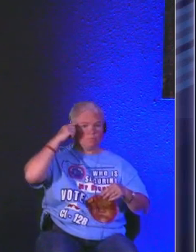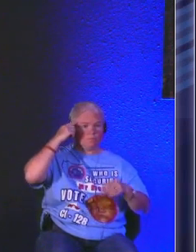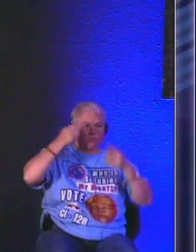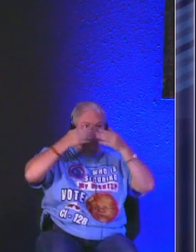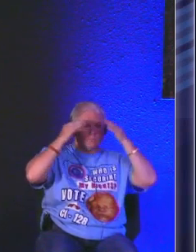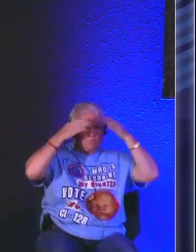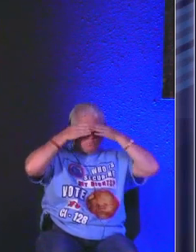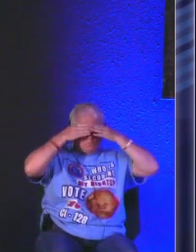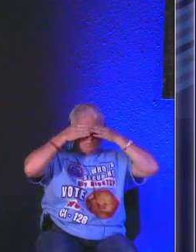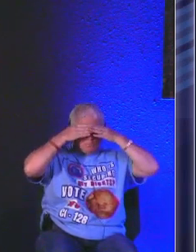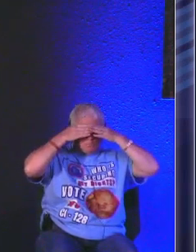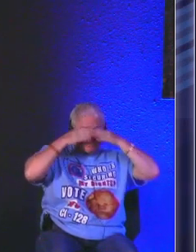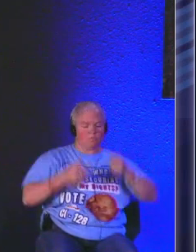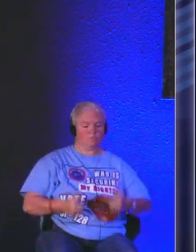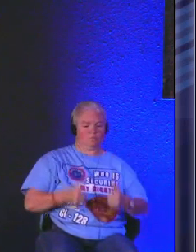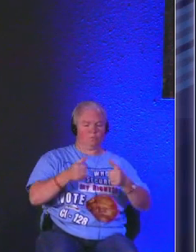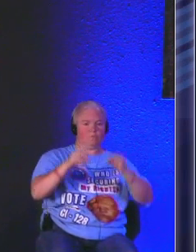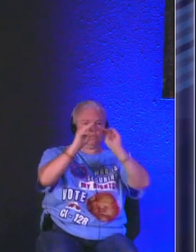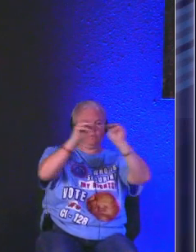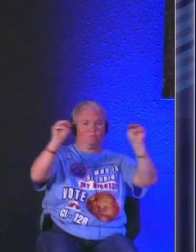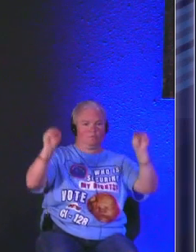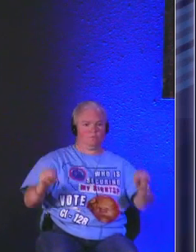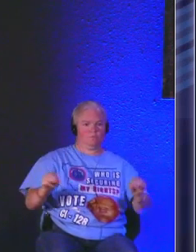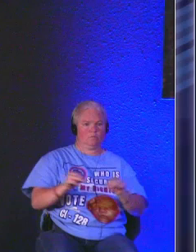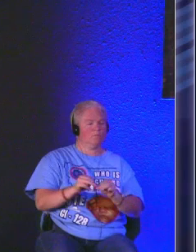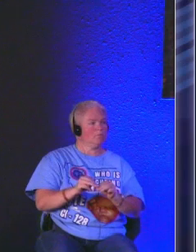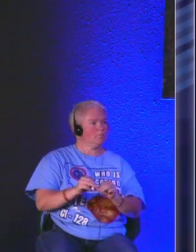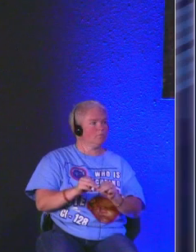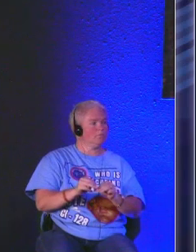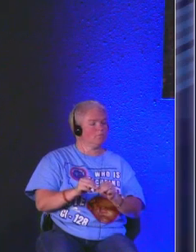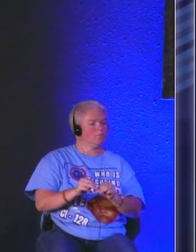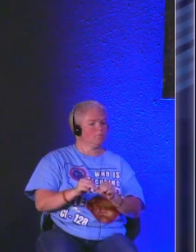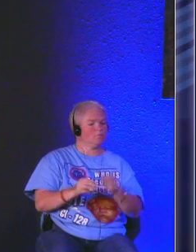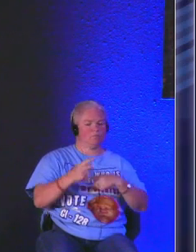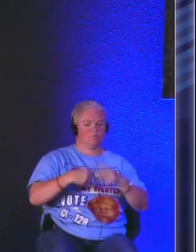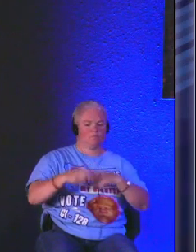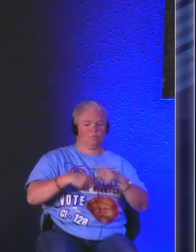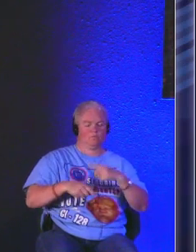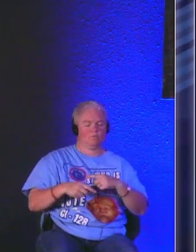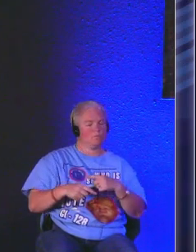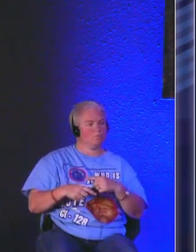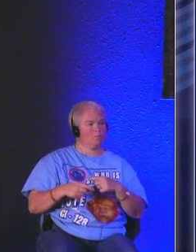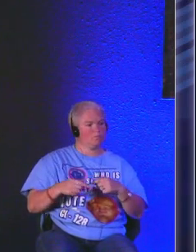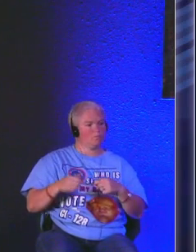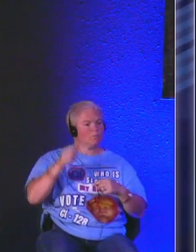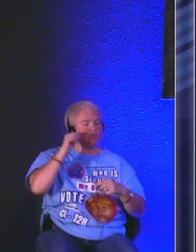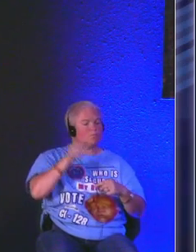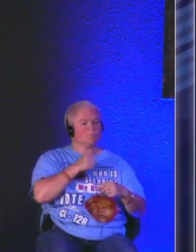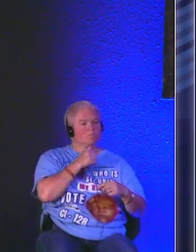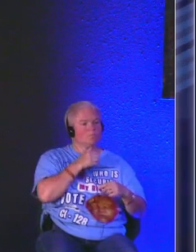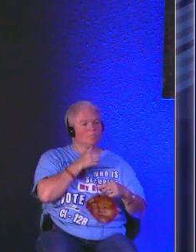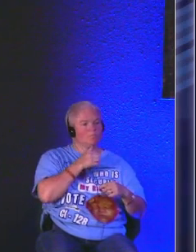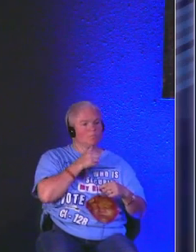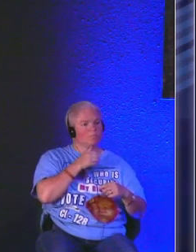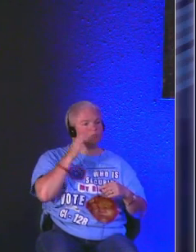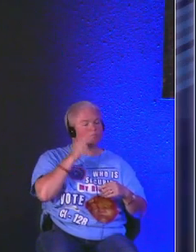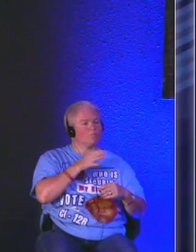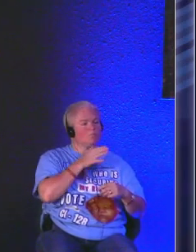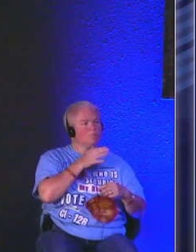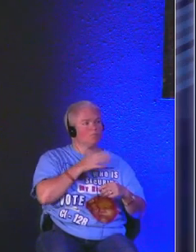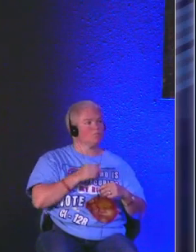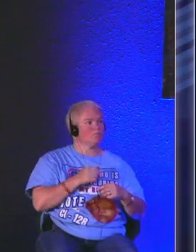um well we live in montana and that's just the way things are but if you can come early also if you